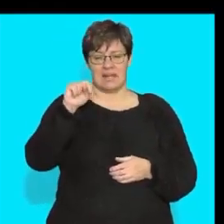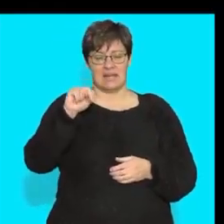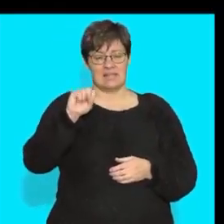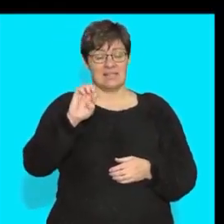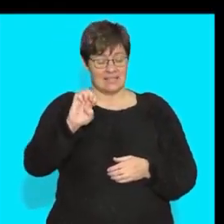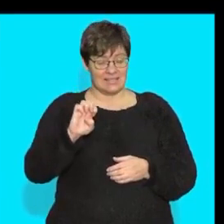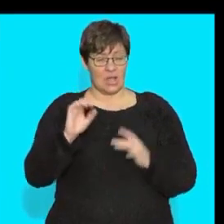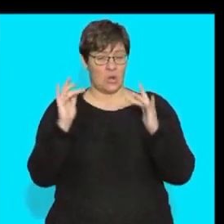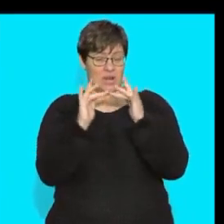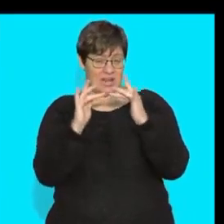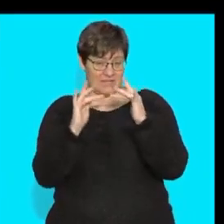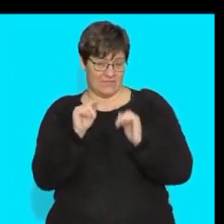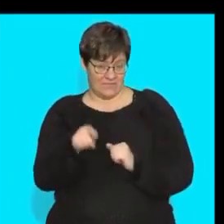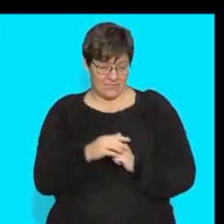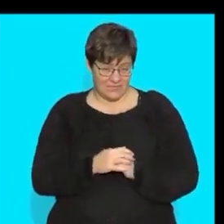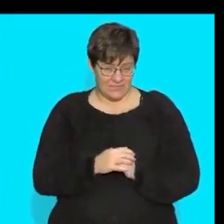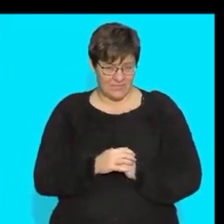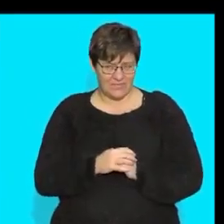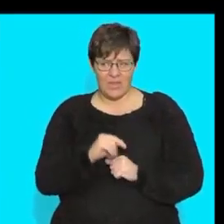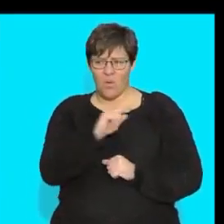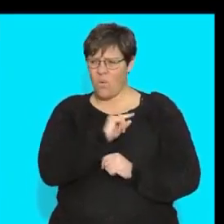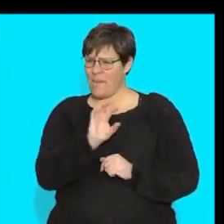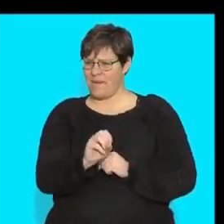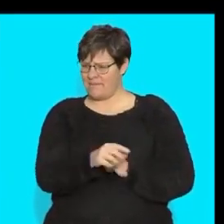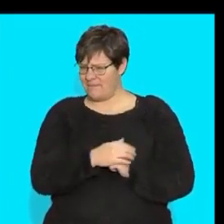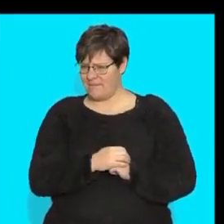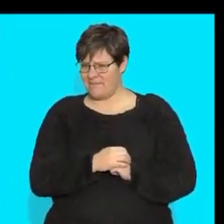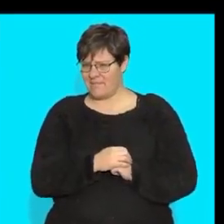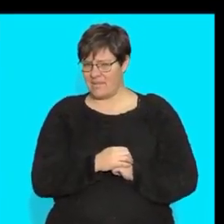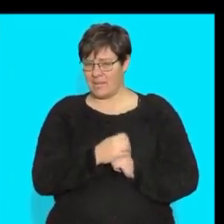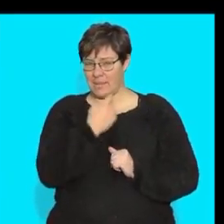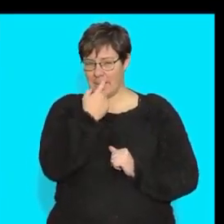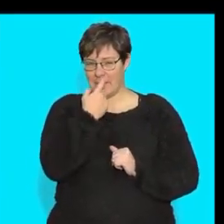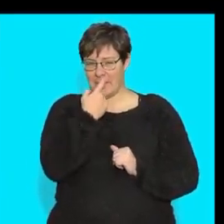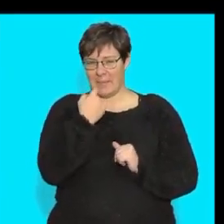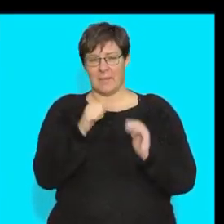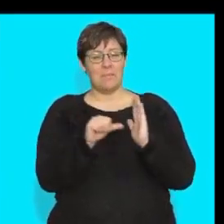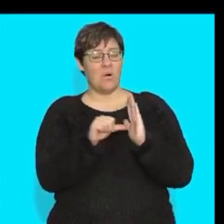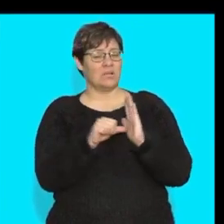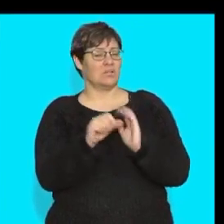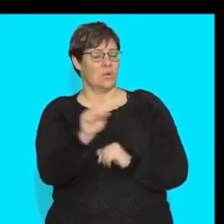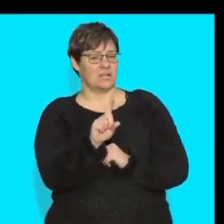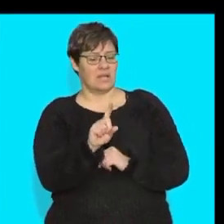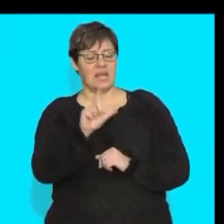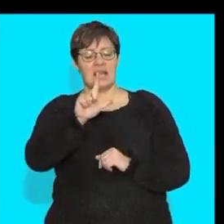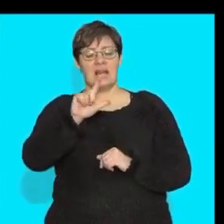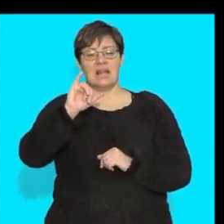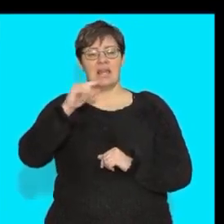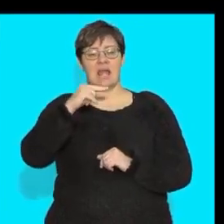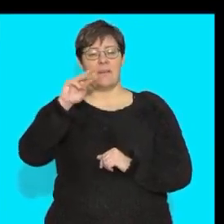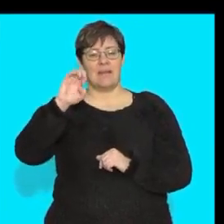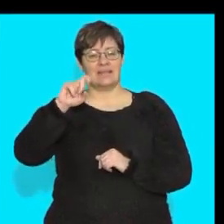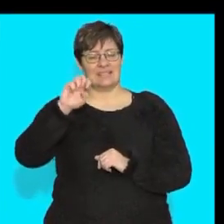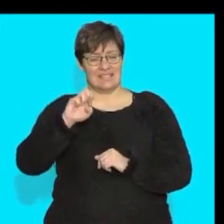tissue so guys why have i got this over here all right very important what does a ligament do a ligament